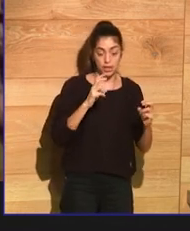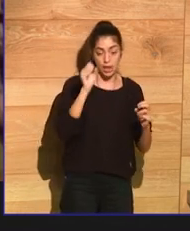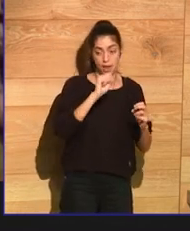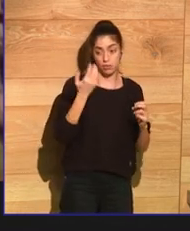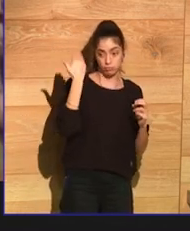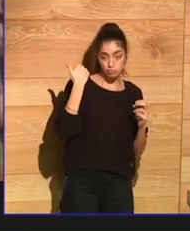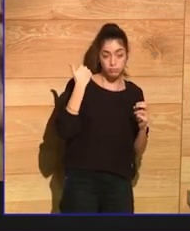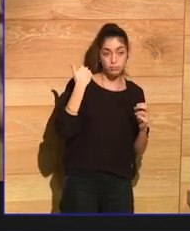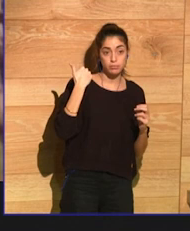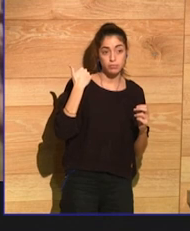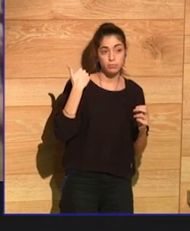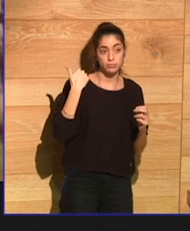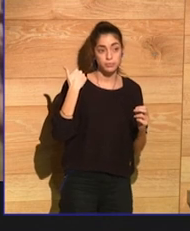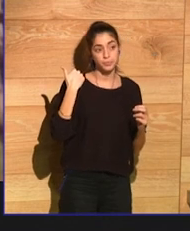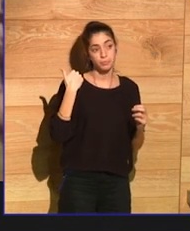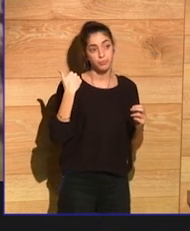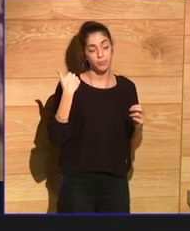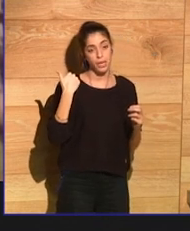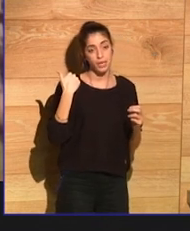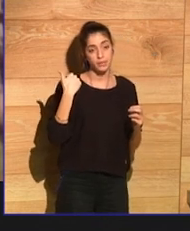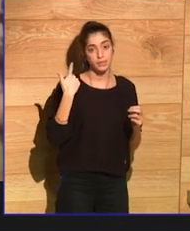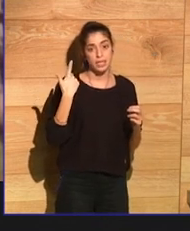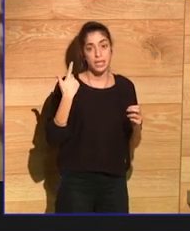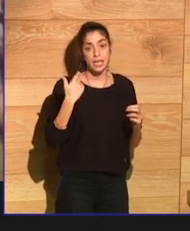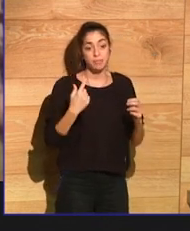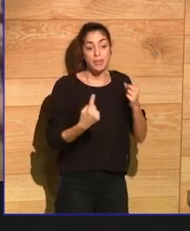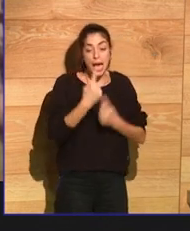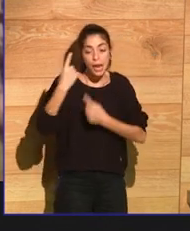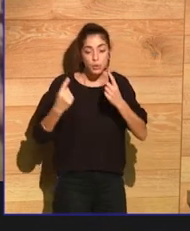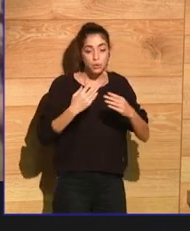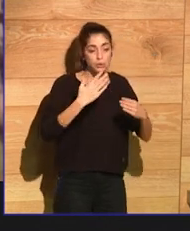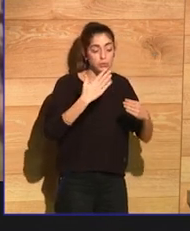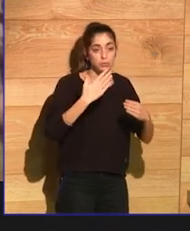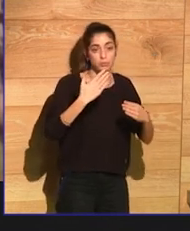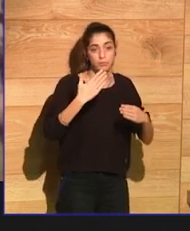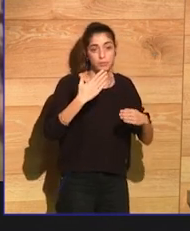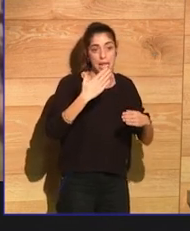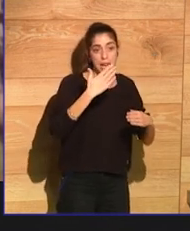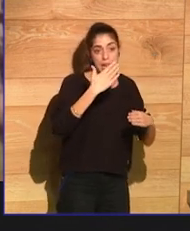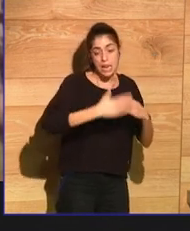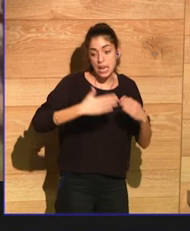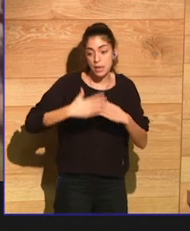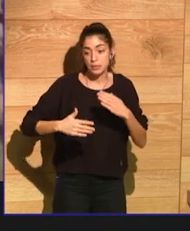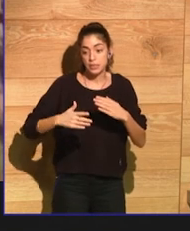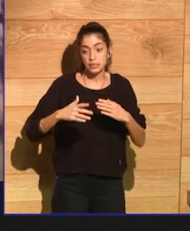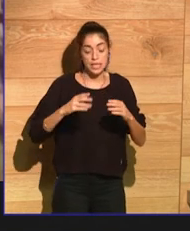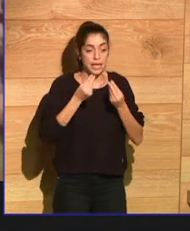being sort of fed streaming, being fed these stories from television and the internet,